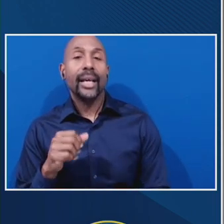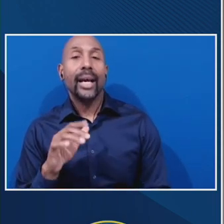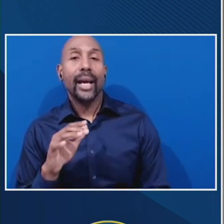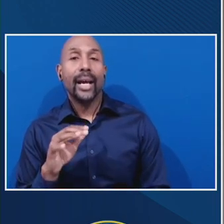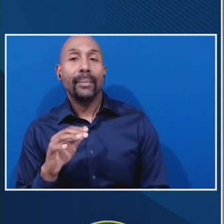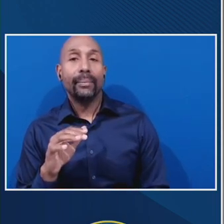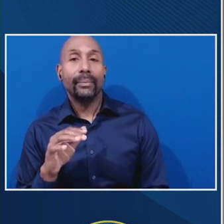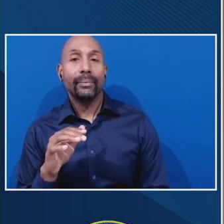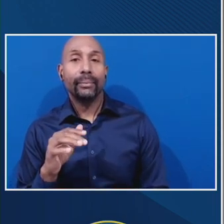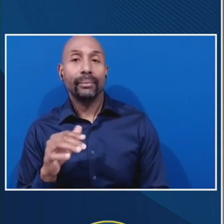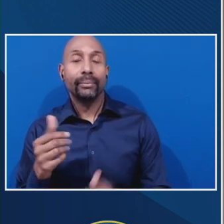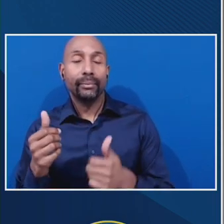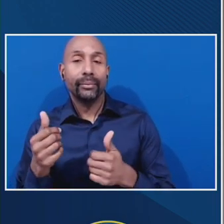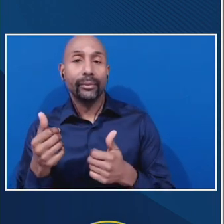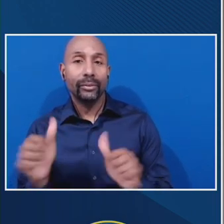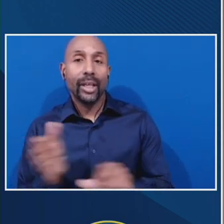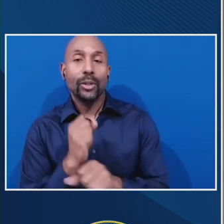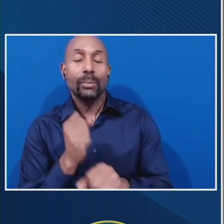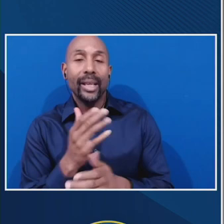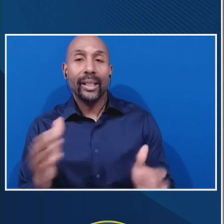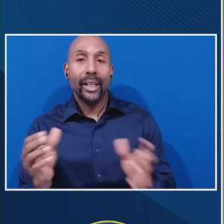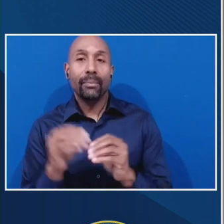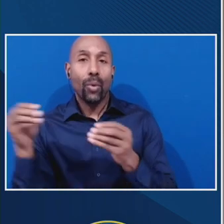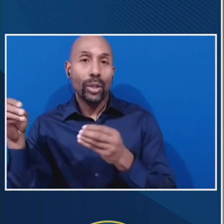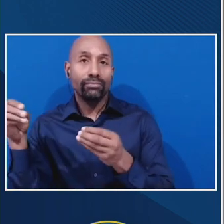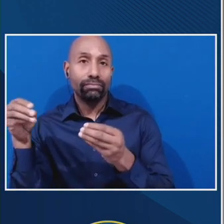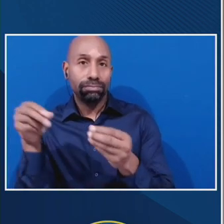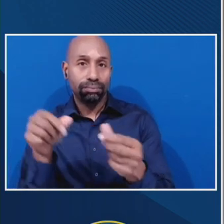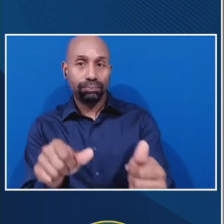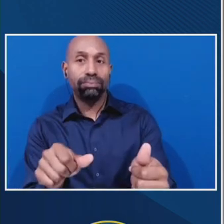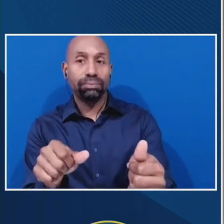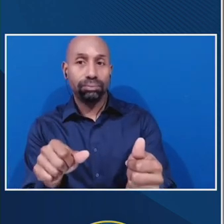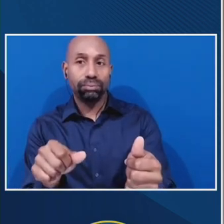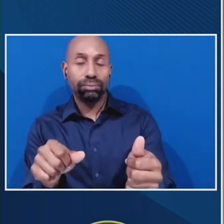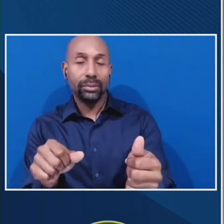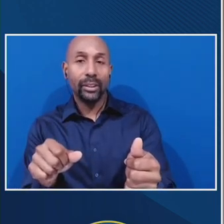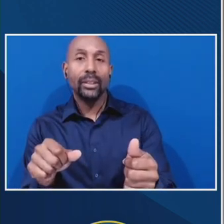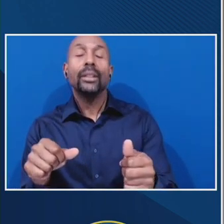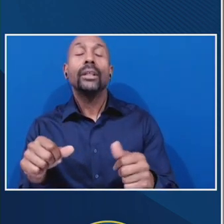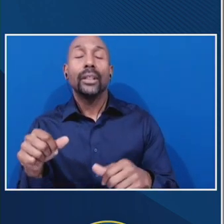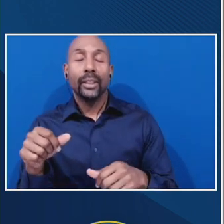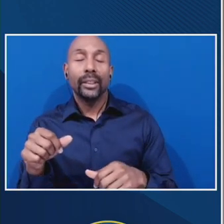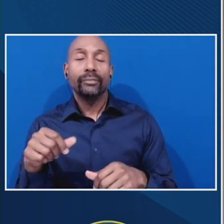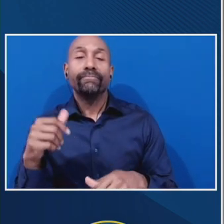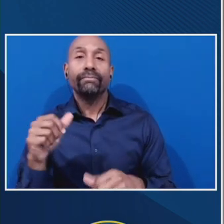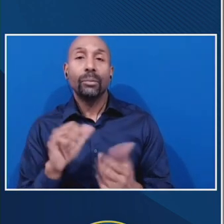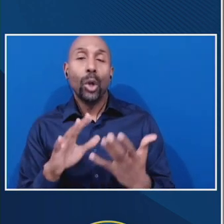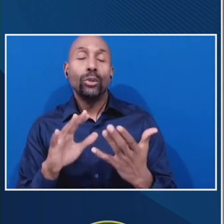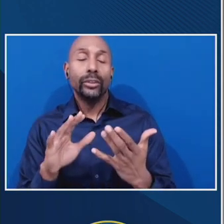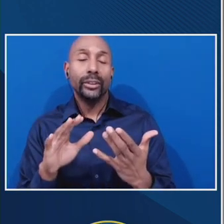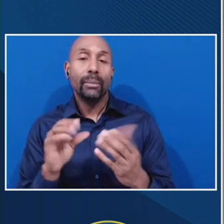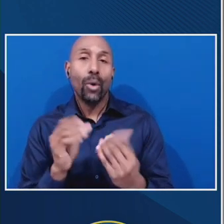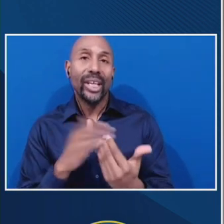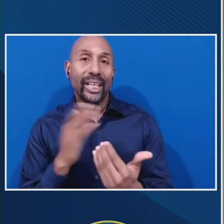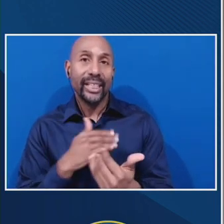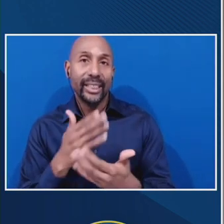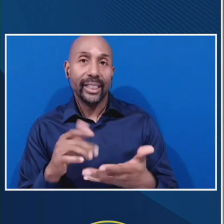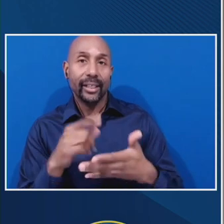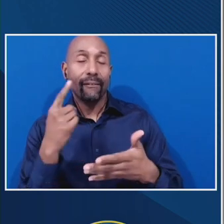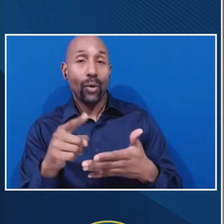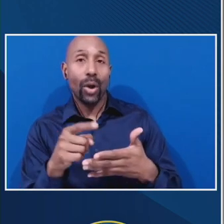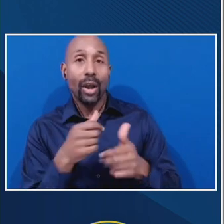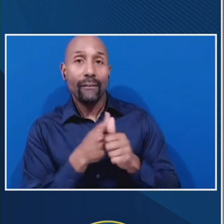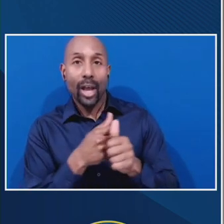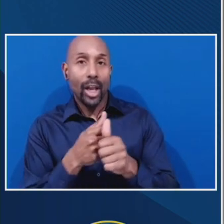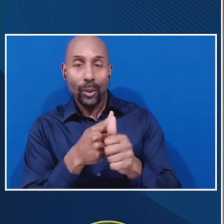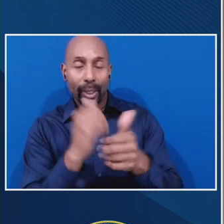trying to make things in a more seamless, um, logistical and easier to follow, um, process.